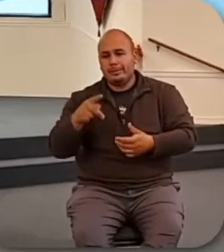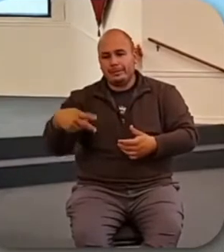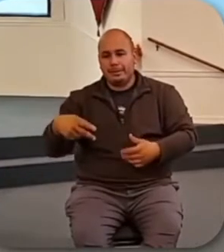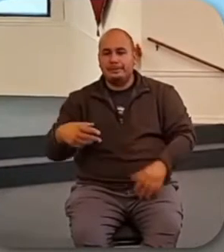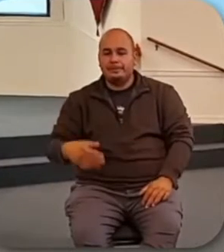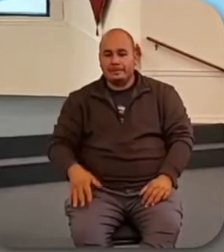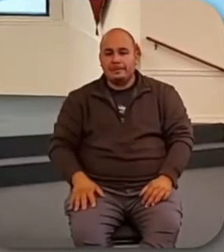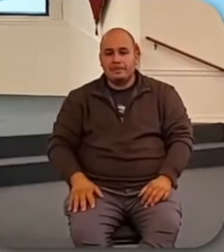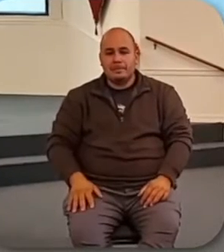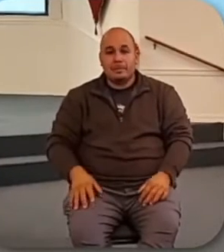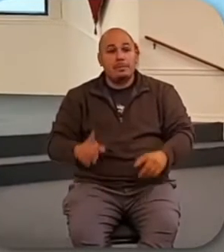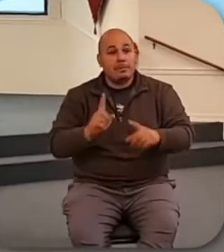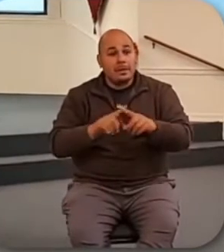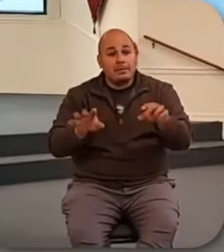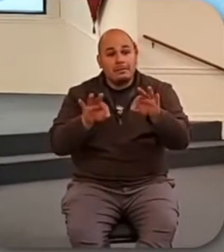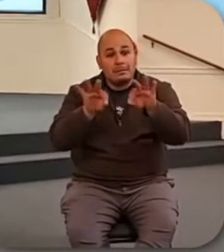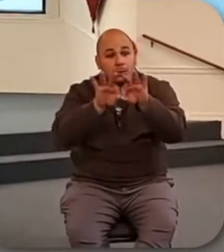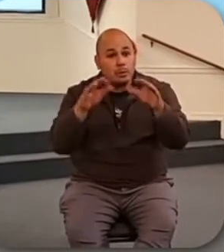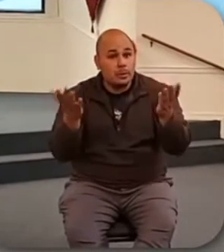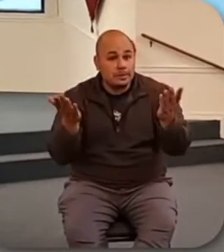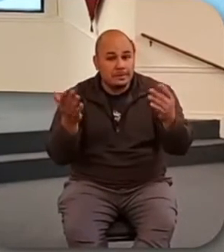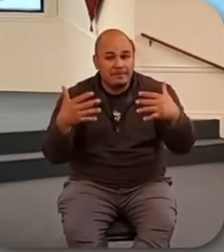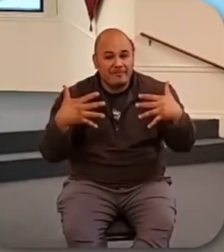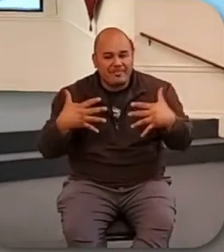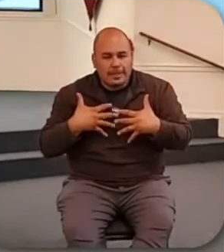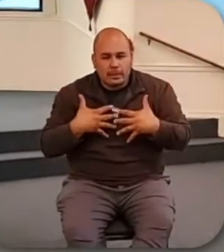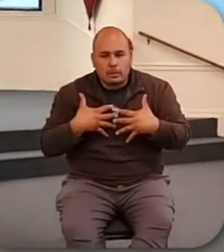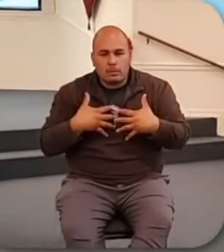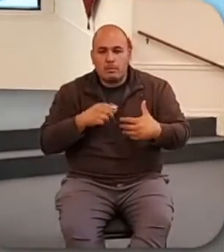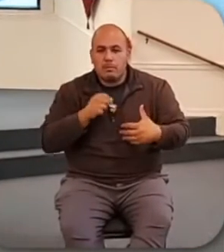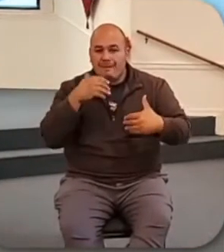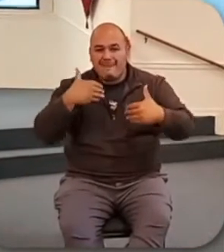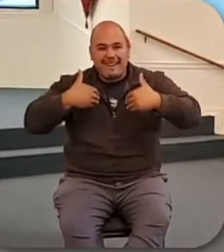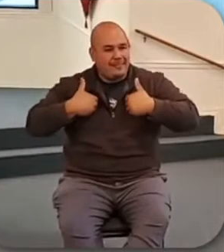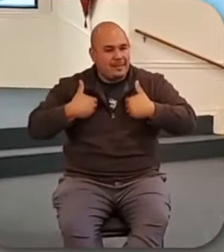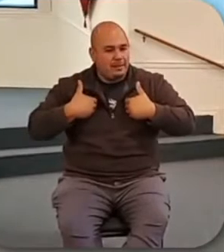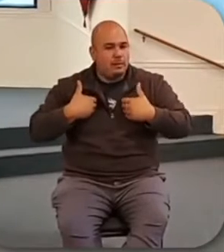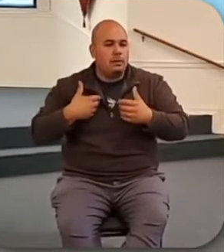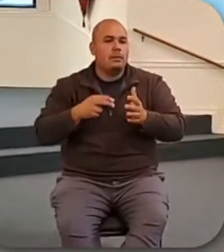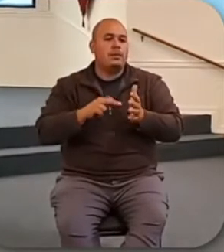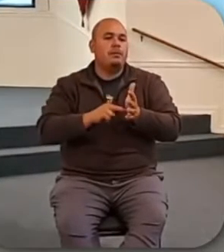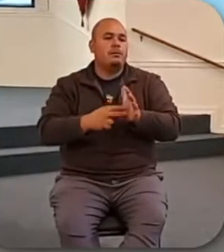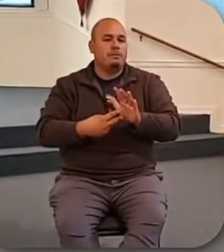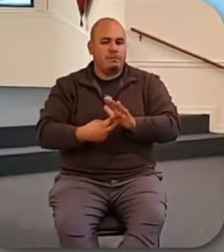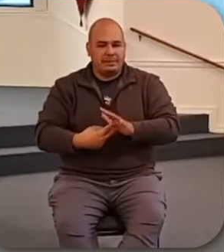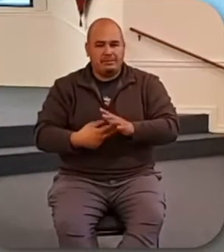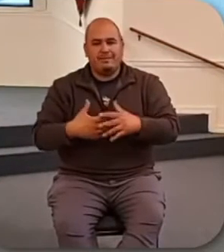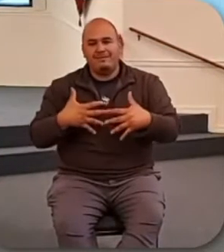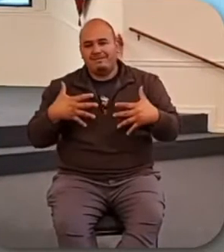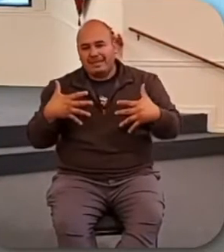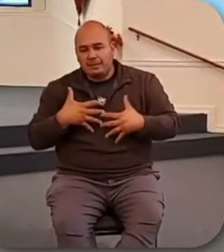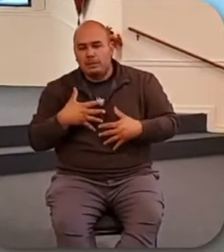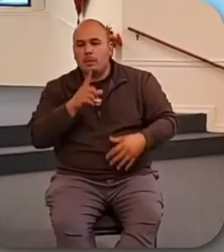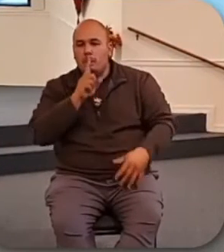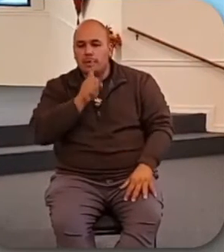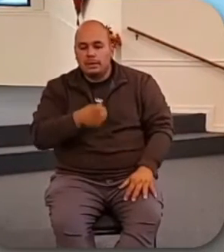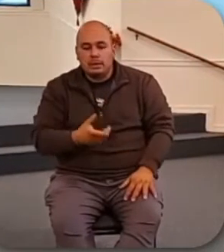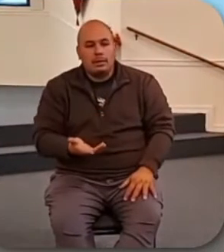is a very real fear. Most of us have plenty. We live in a wealthy country.